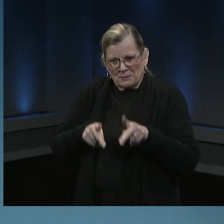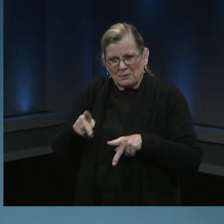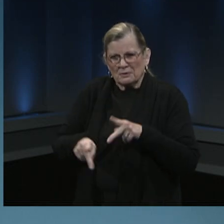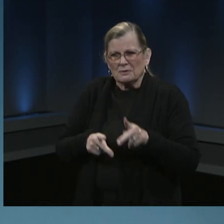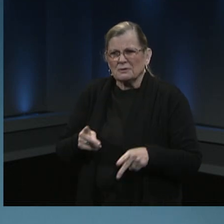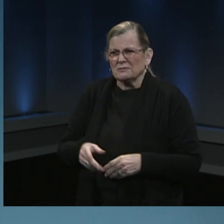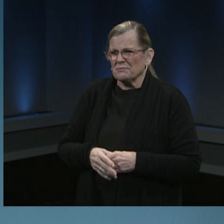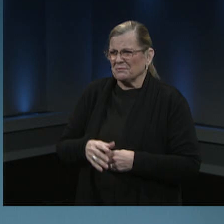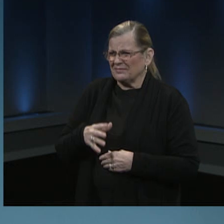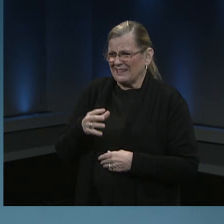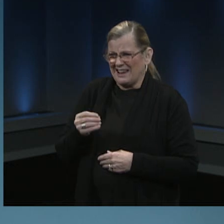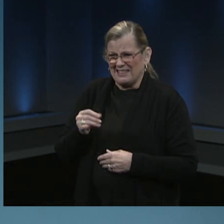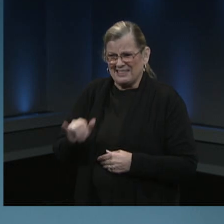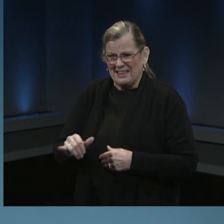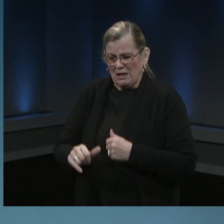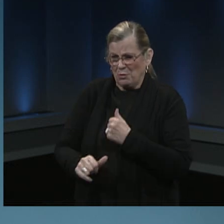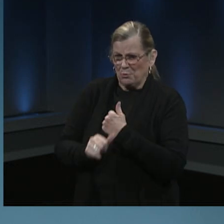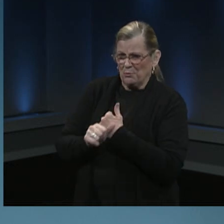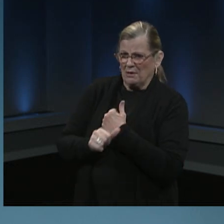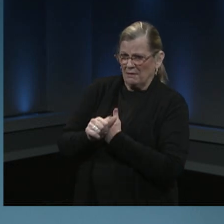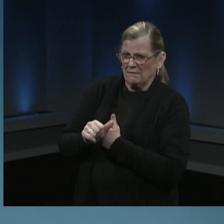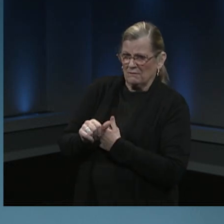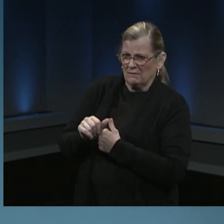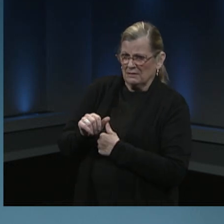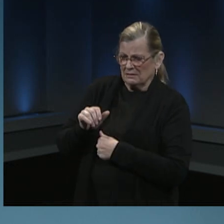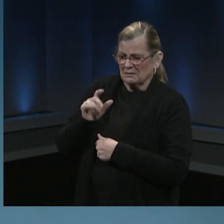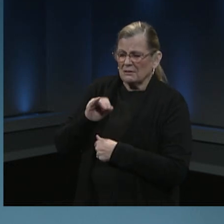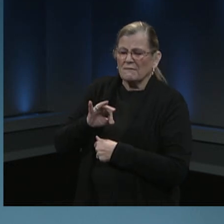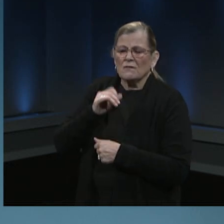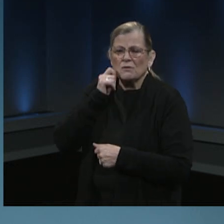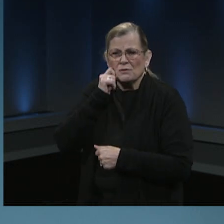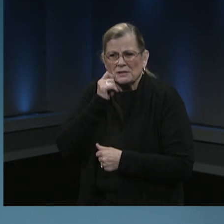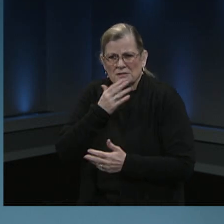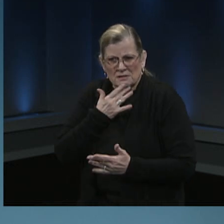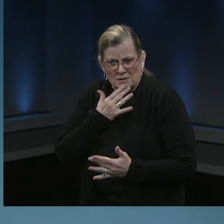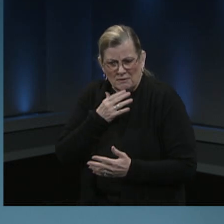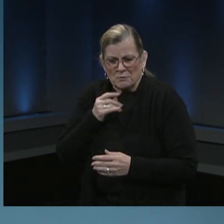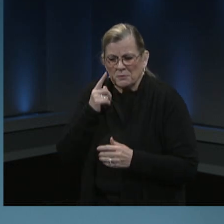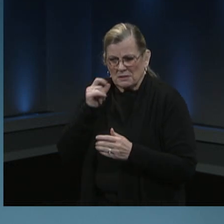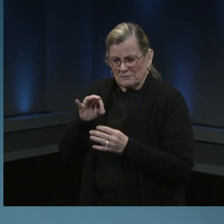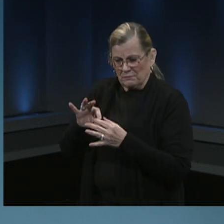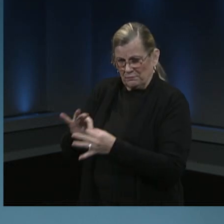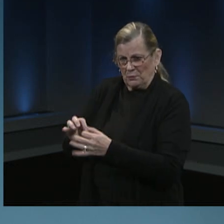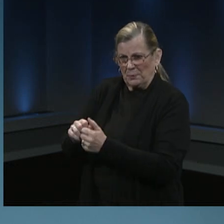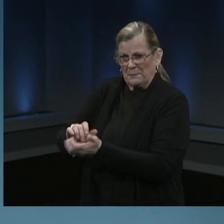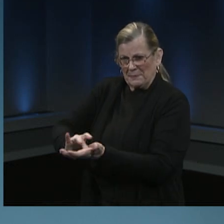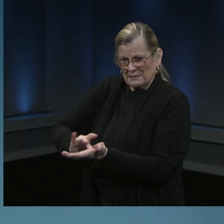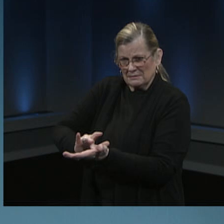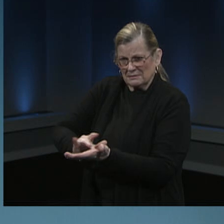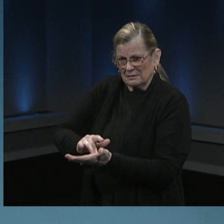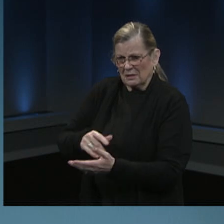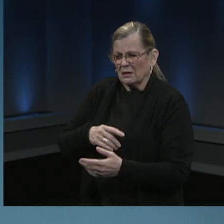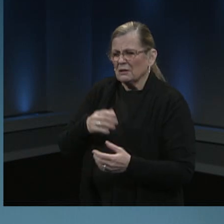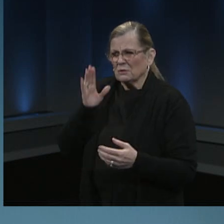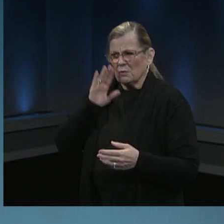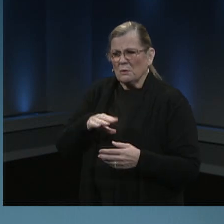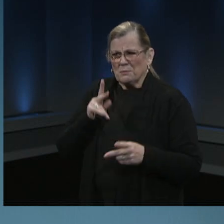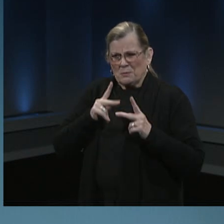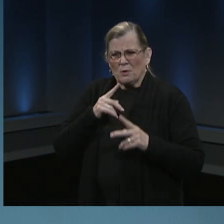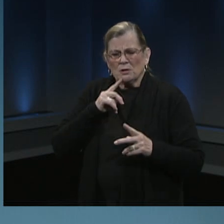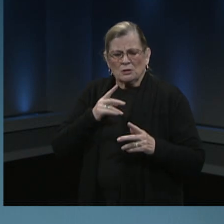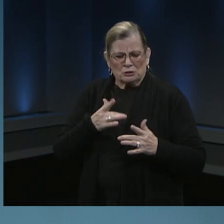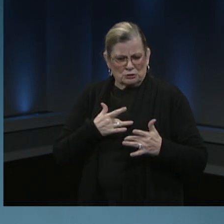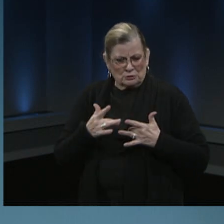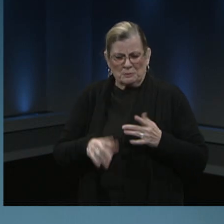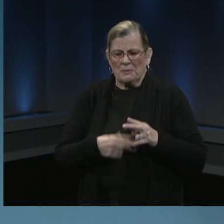of racism. So it's really understandable the vaccine hesitancy that may exist among some people. So let me